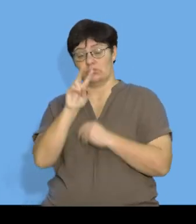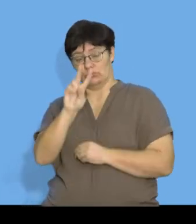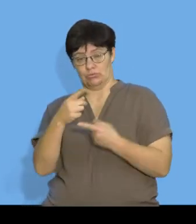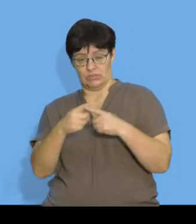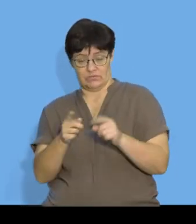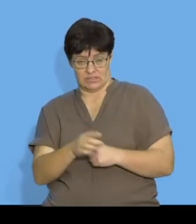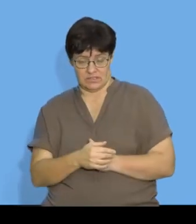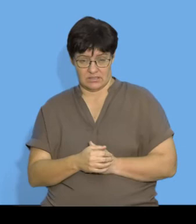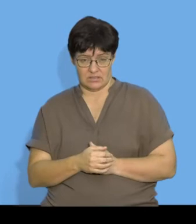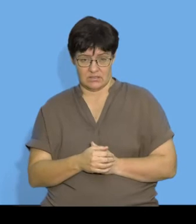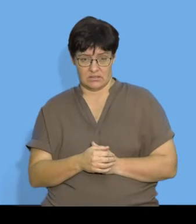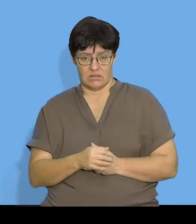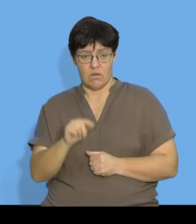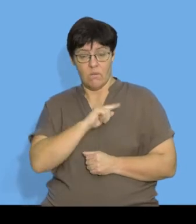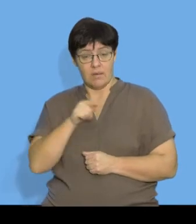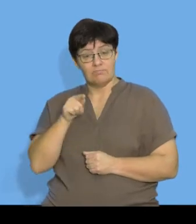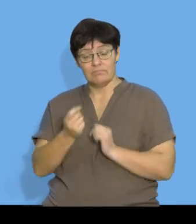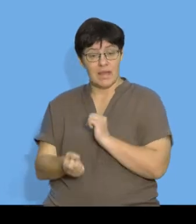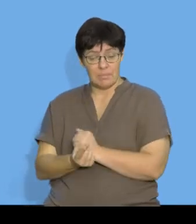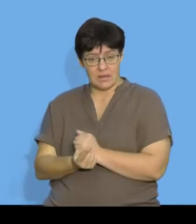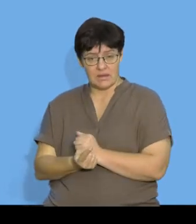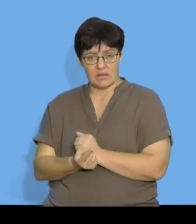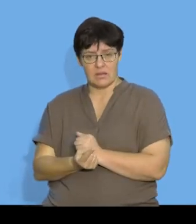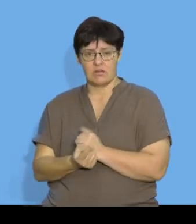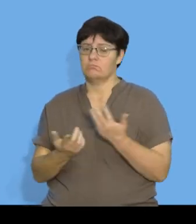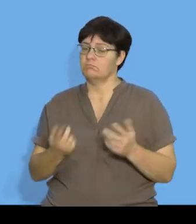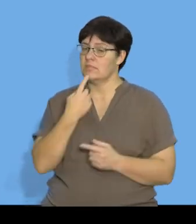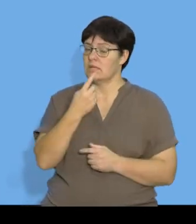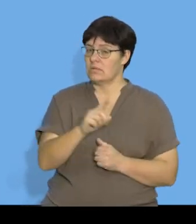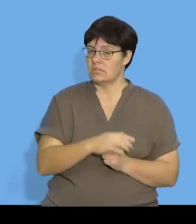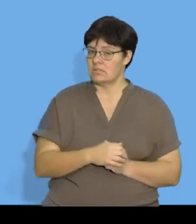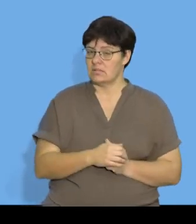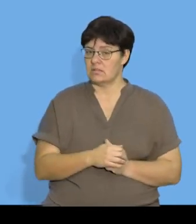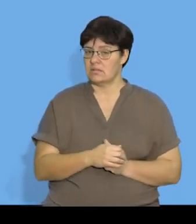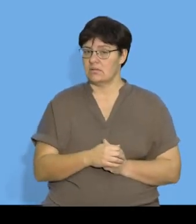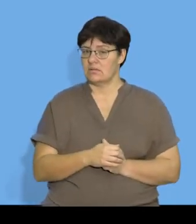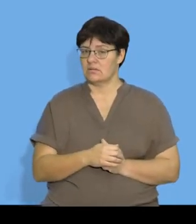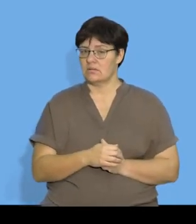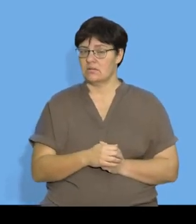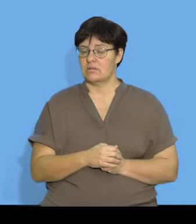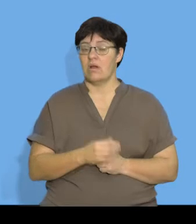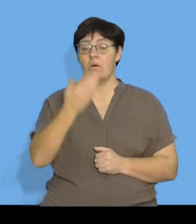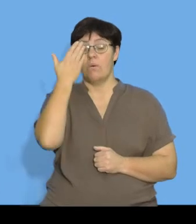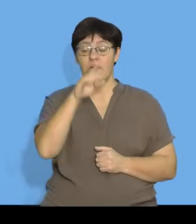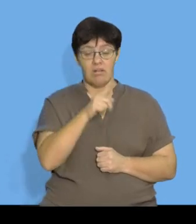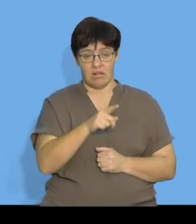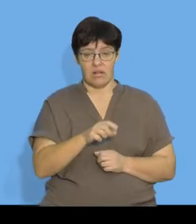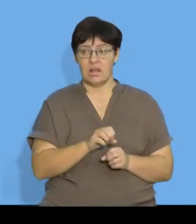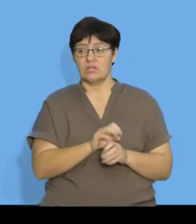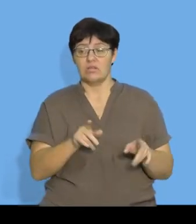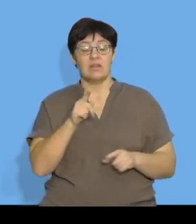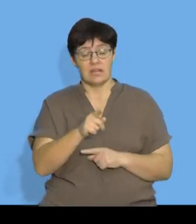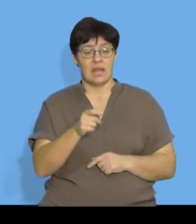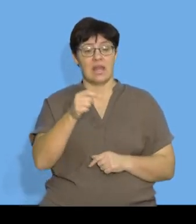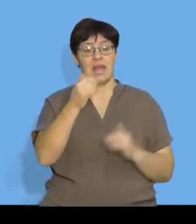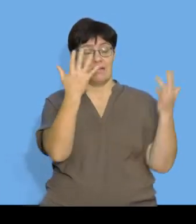So because of this pattern, we can then say that as we know that the general form of